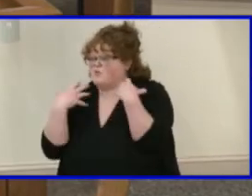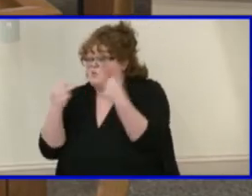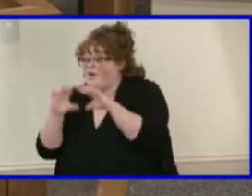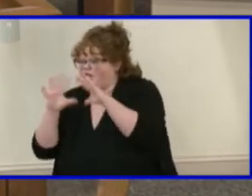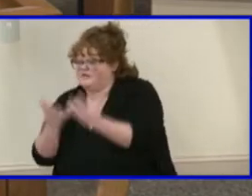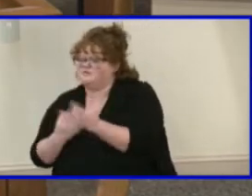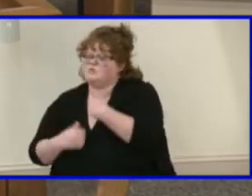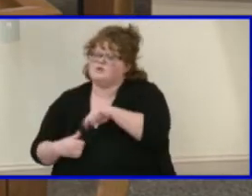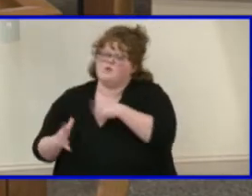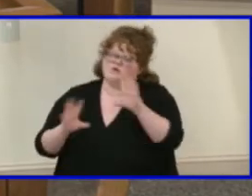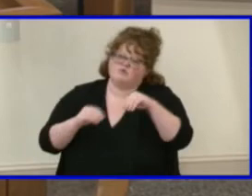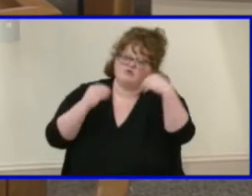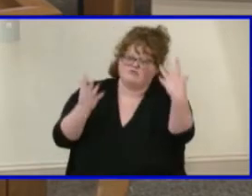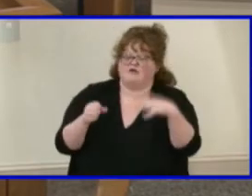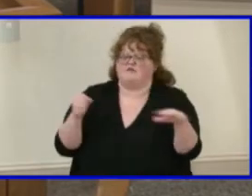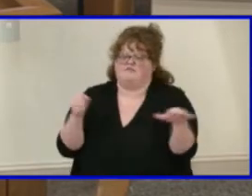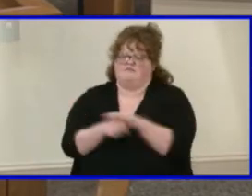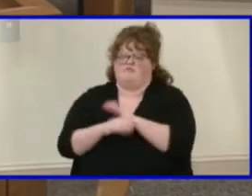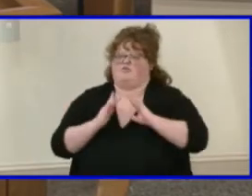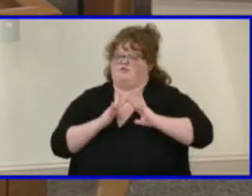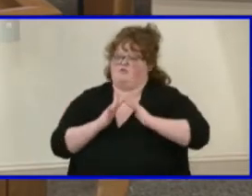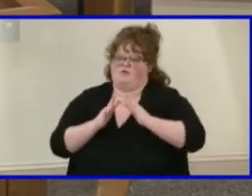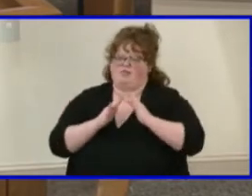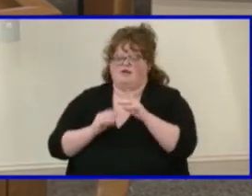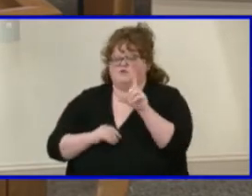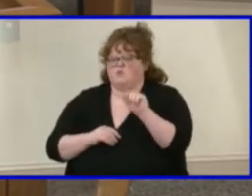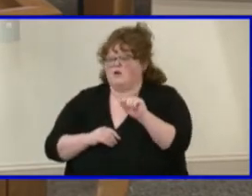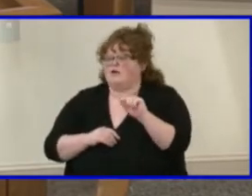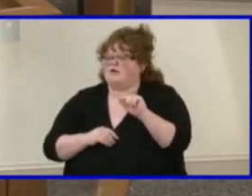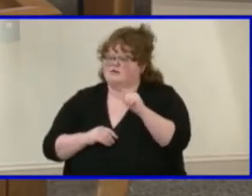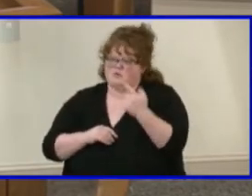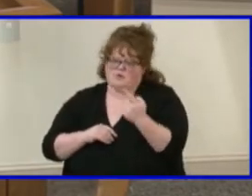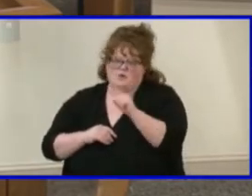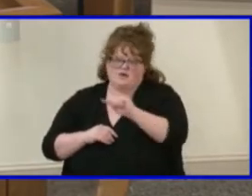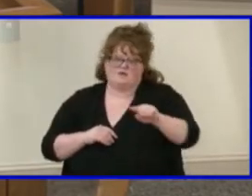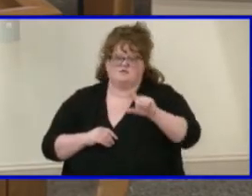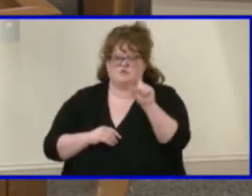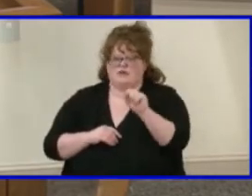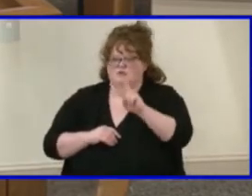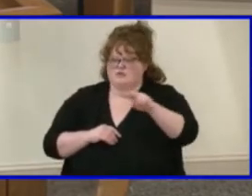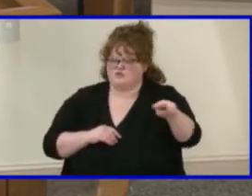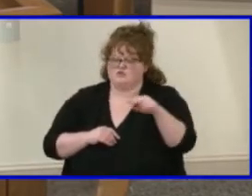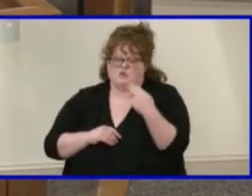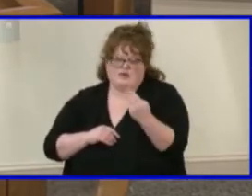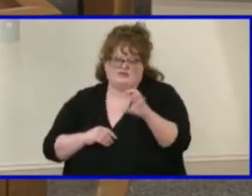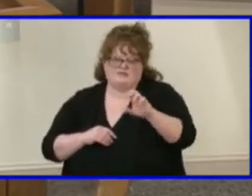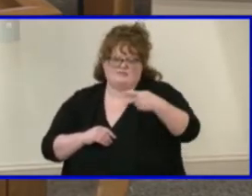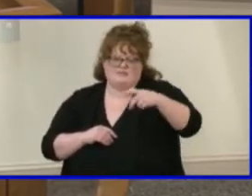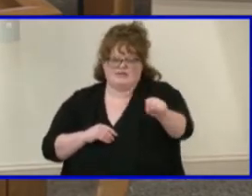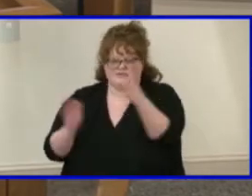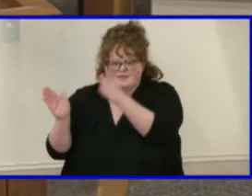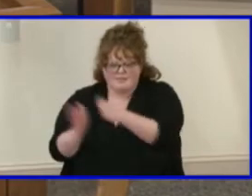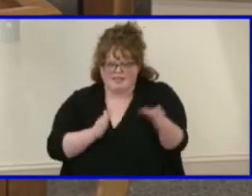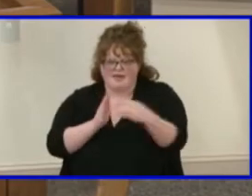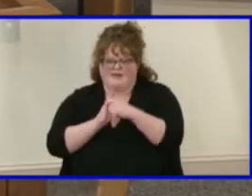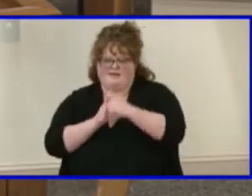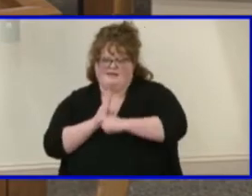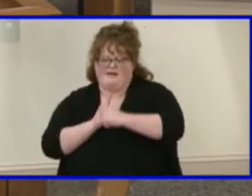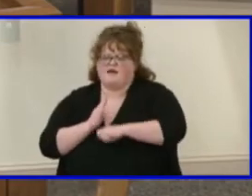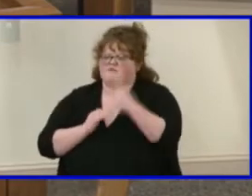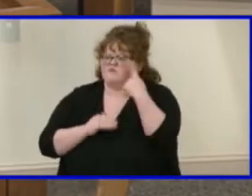the fully digital 2021-2022 HCPS planning guide for the board's approval.